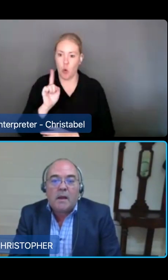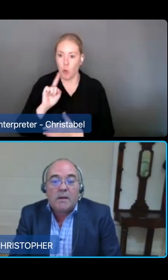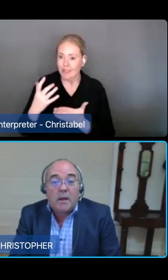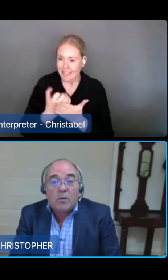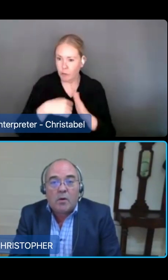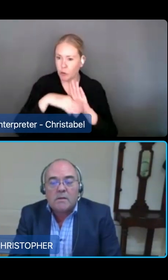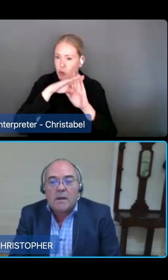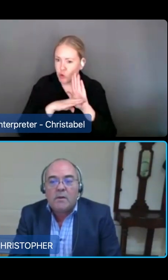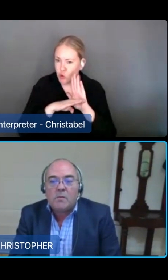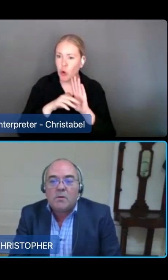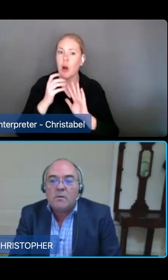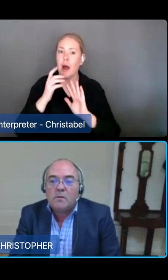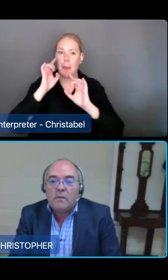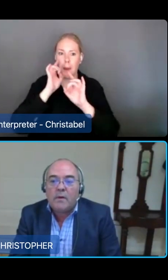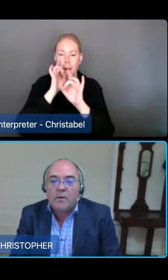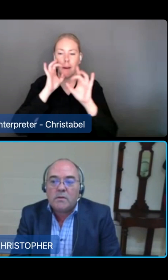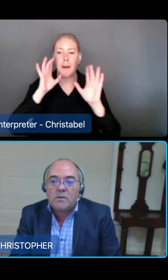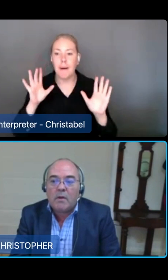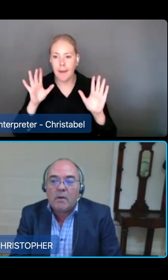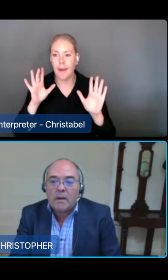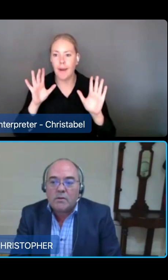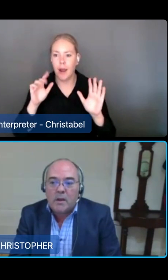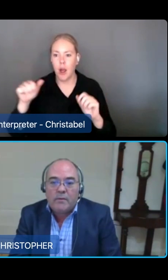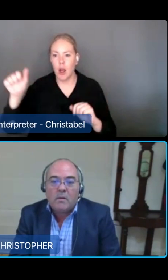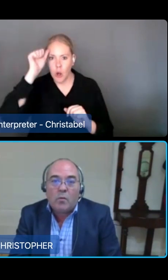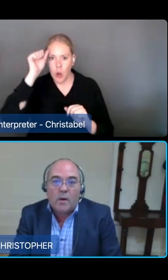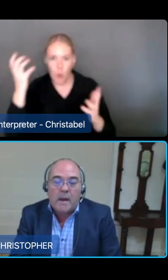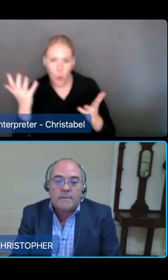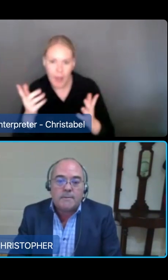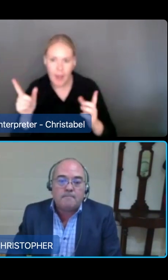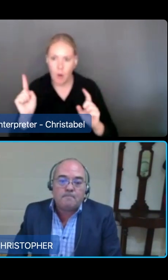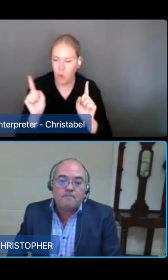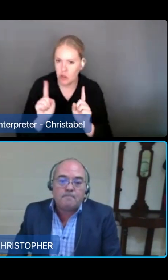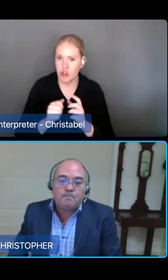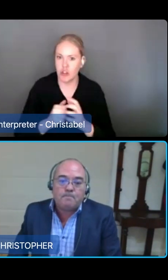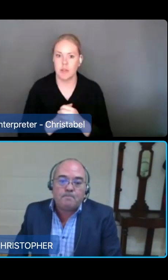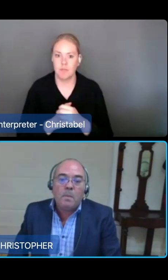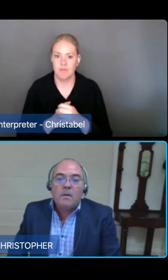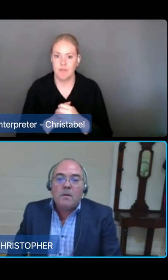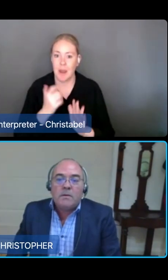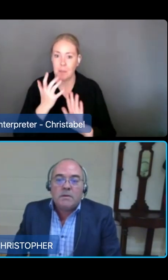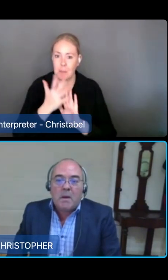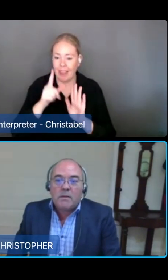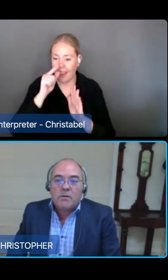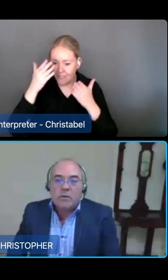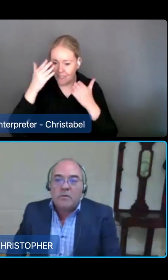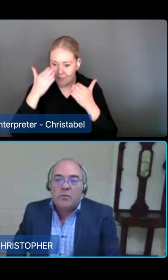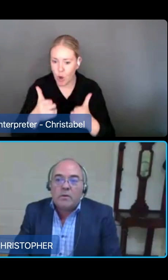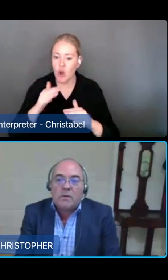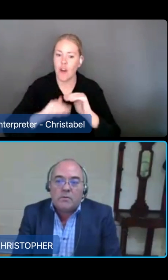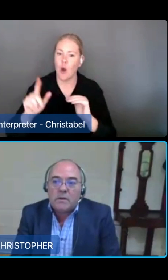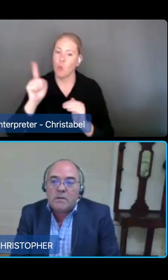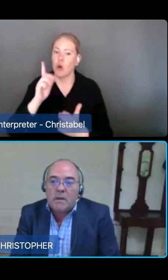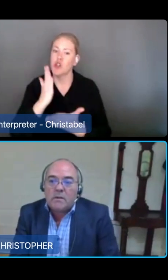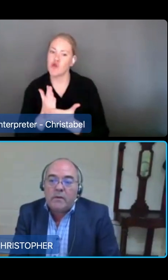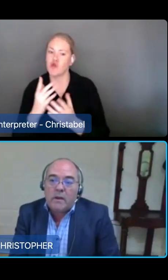the Aged Care Quality and Safety Commission to focus its regulatory effort on what matters. Since May this year,